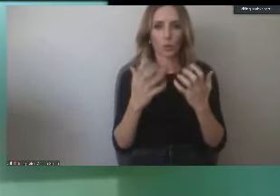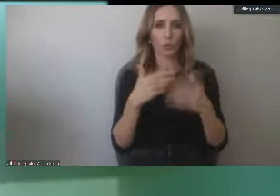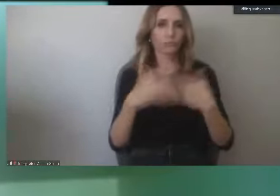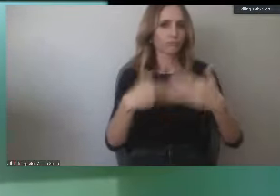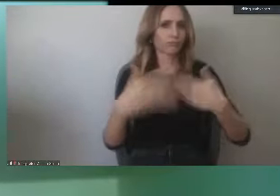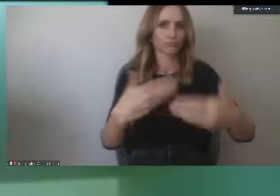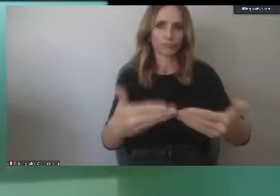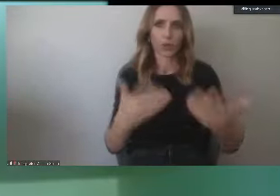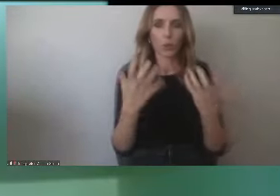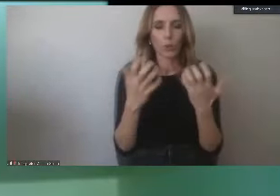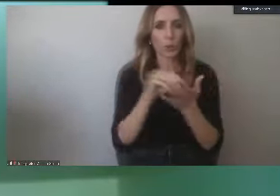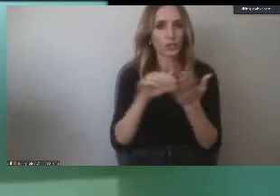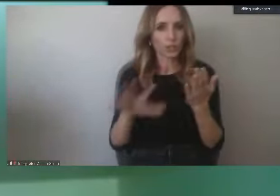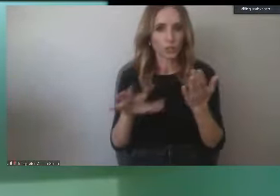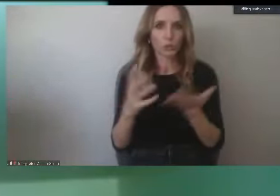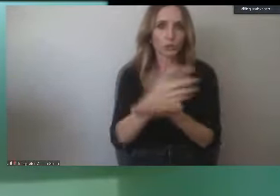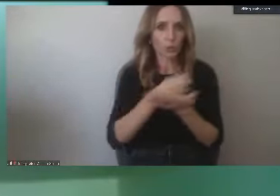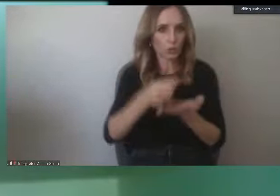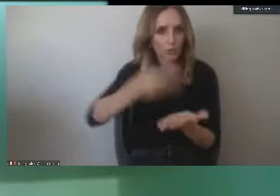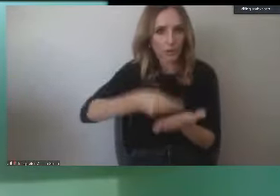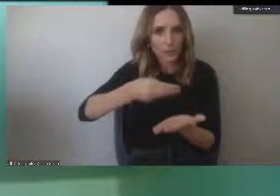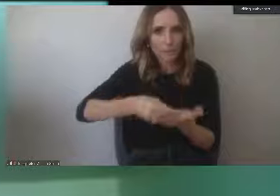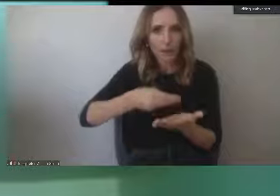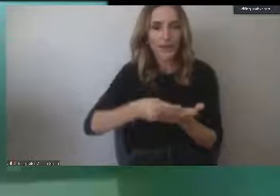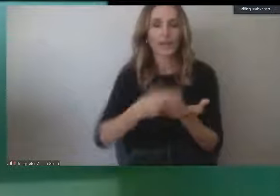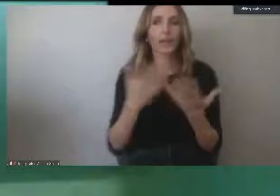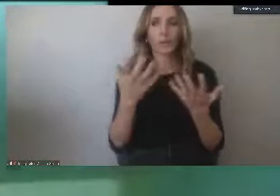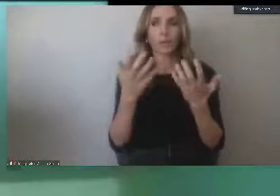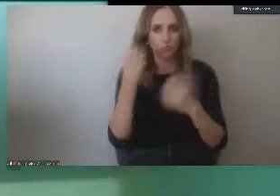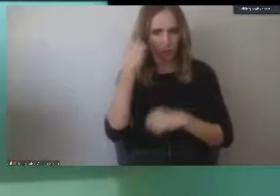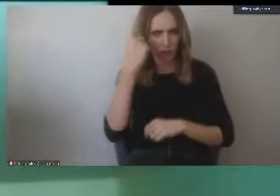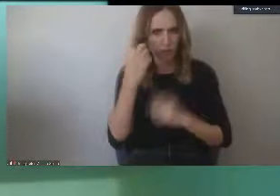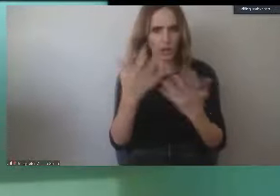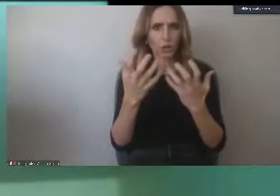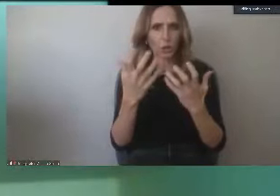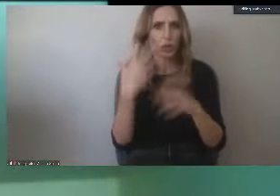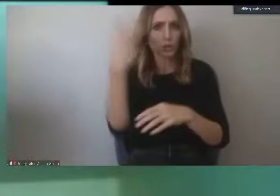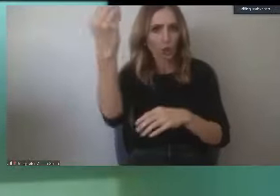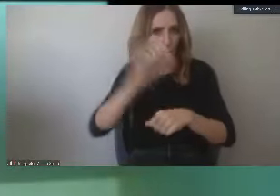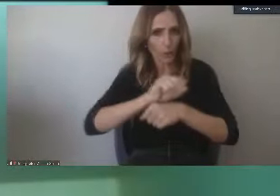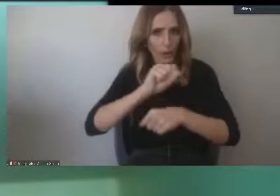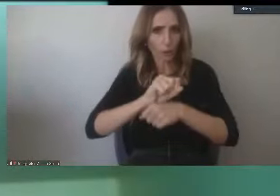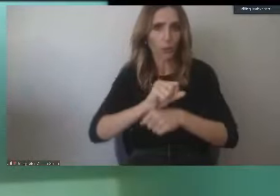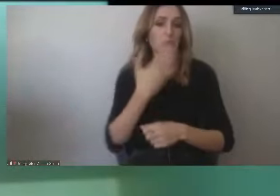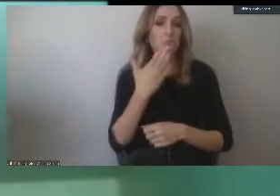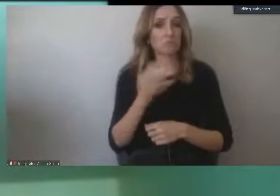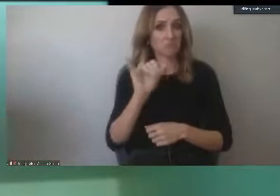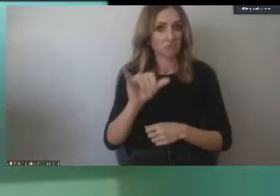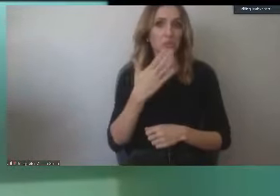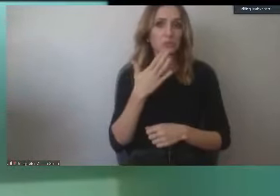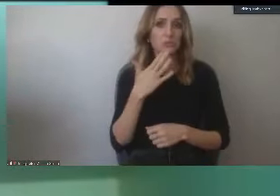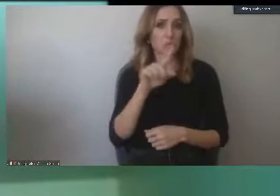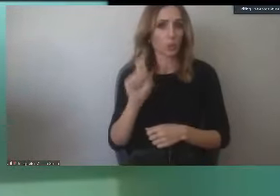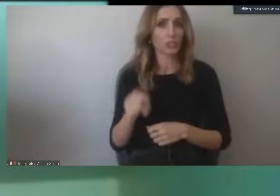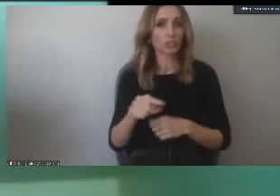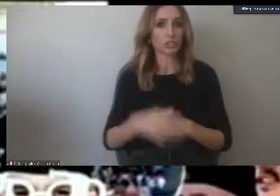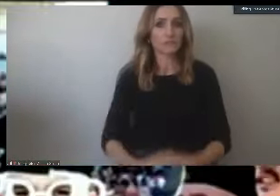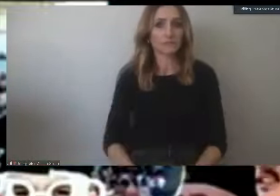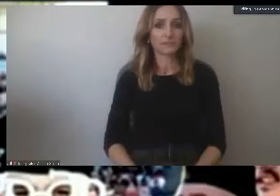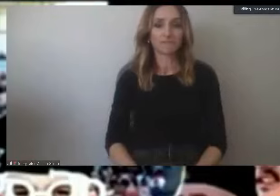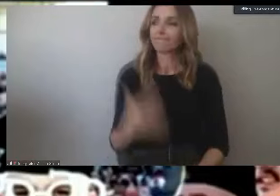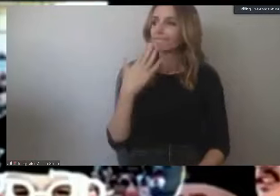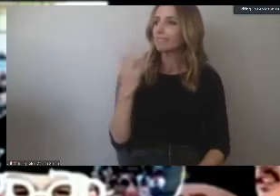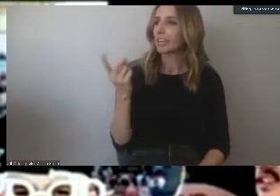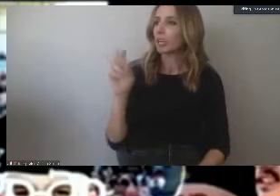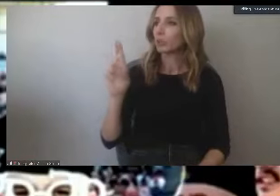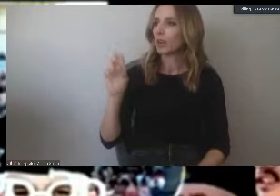students to earn a living. We understand how much people want to get out there and help. And thank you very much. That was a great question. Thank you. Thank you,